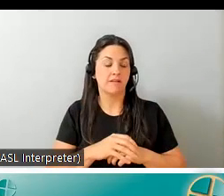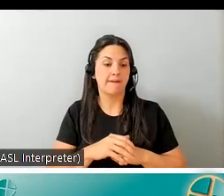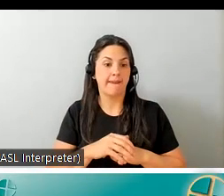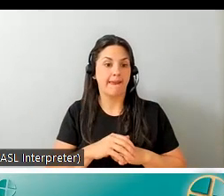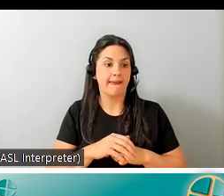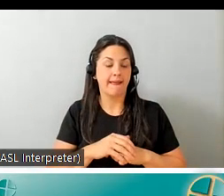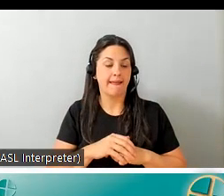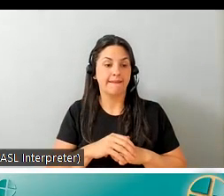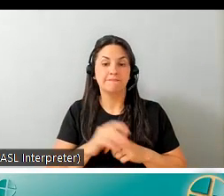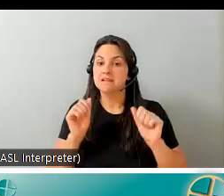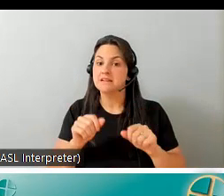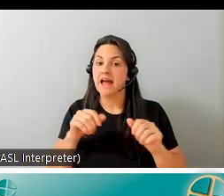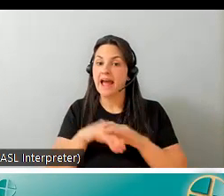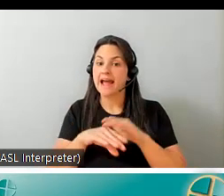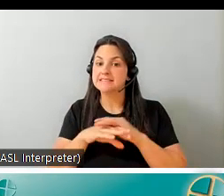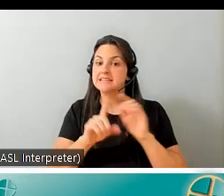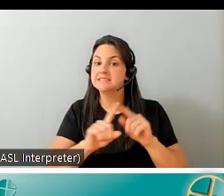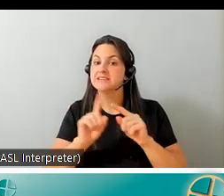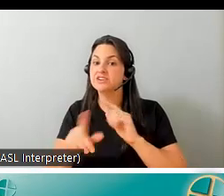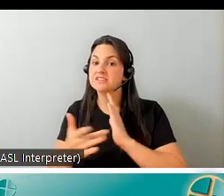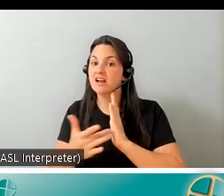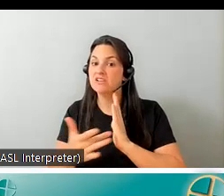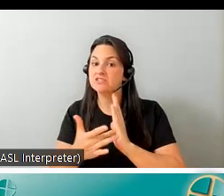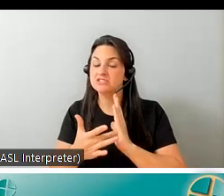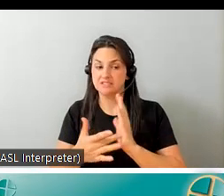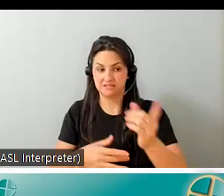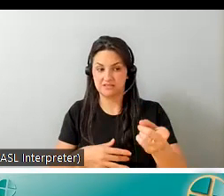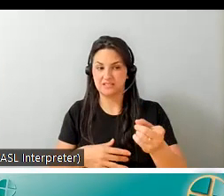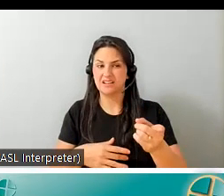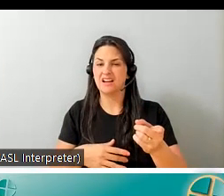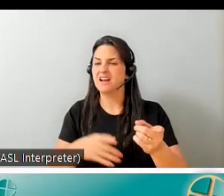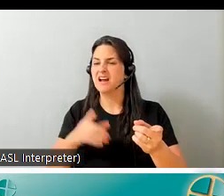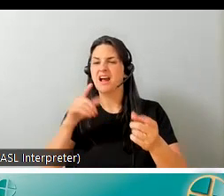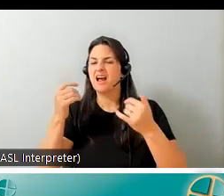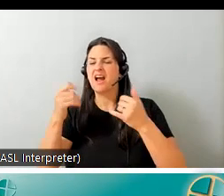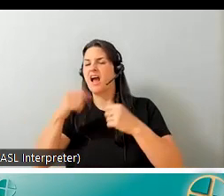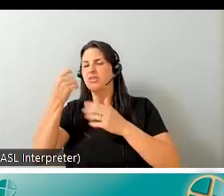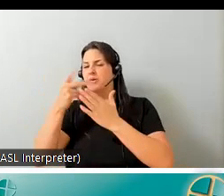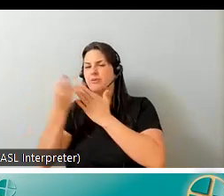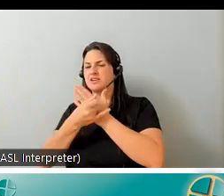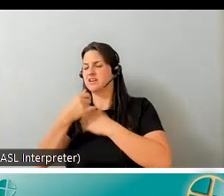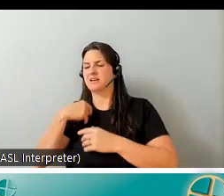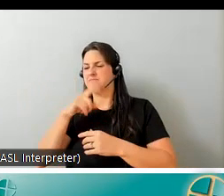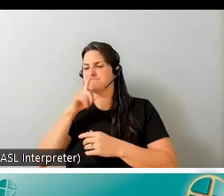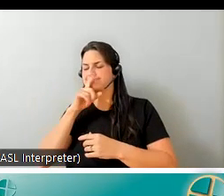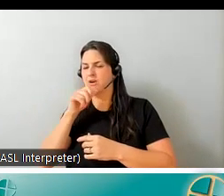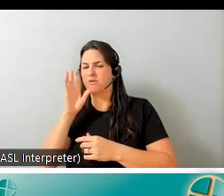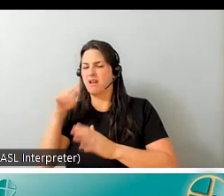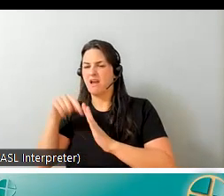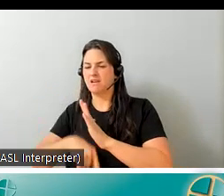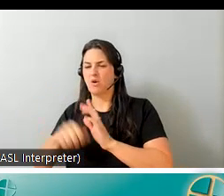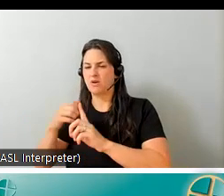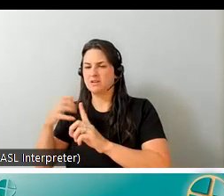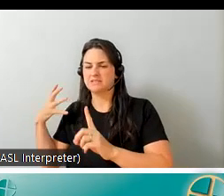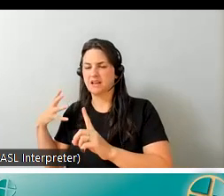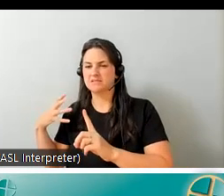being able to access different technologies so so a project that i won't talk about here uh uh i needed